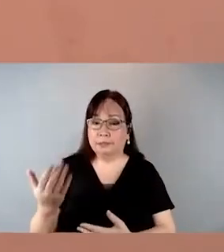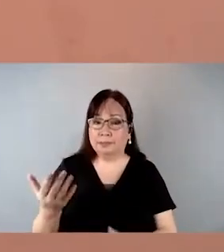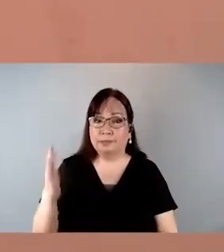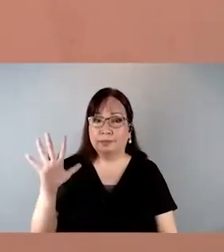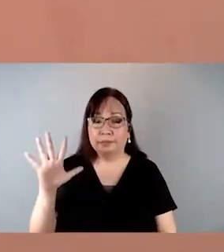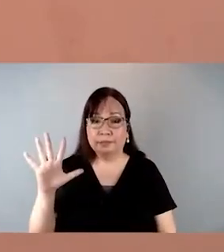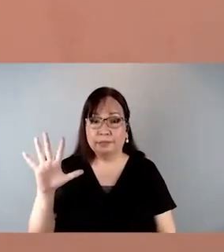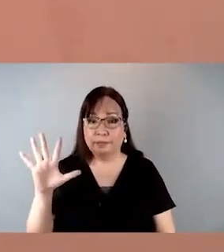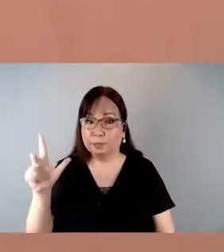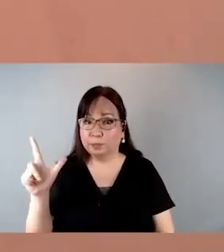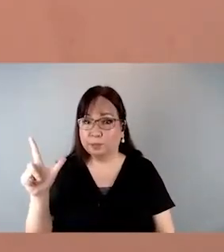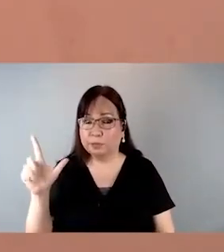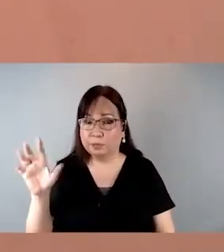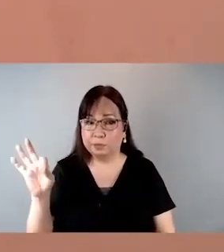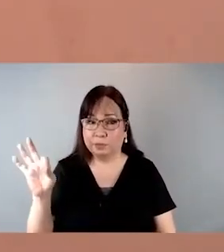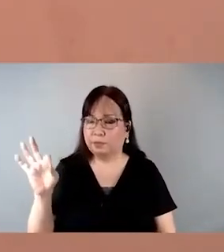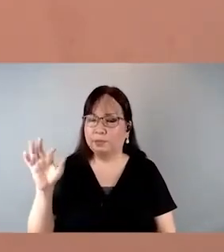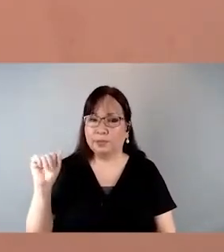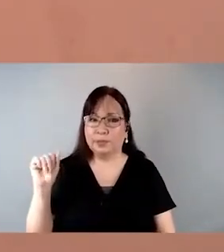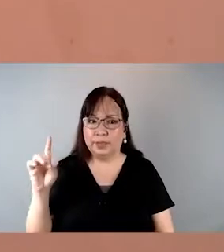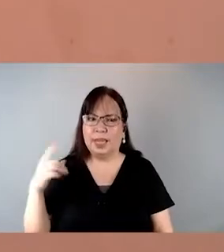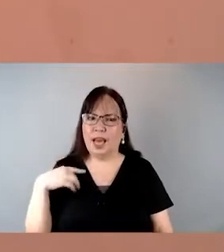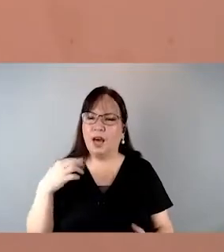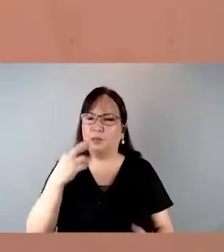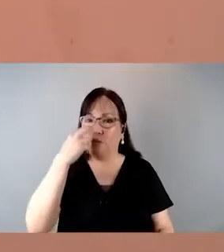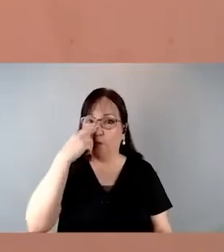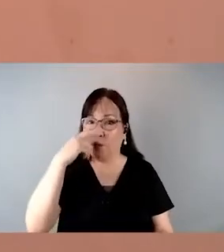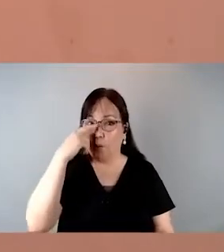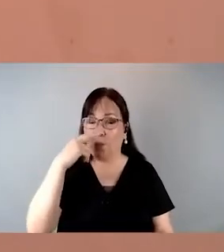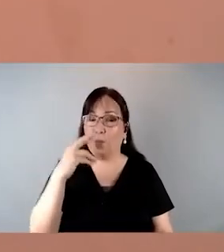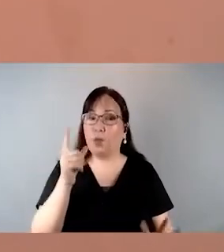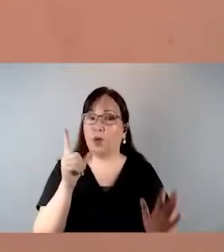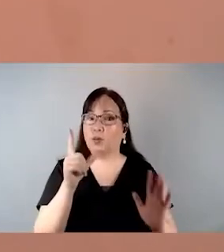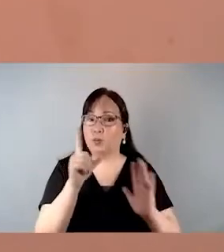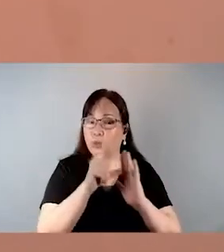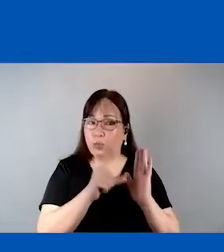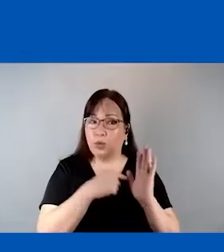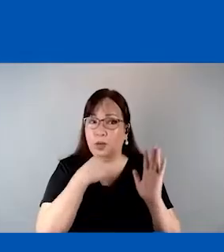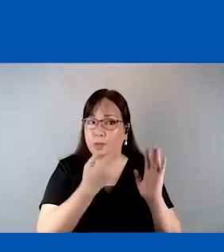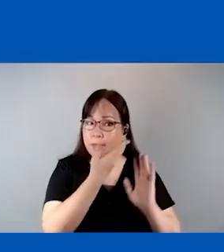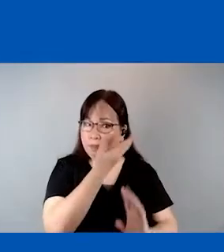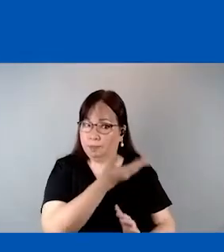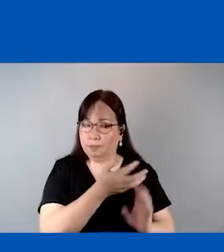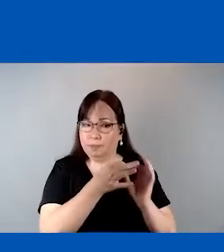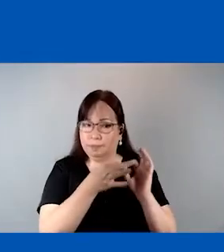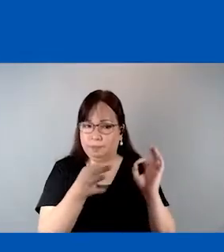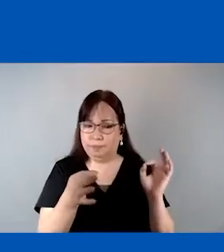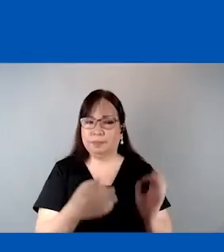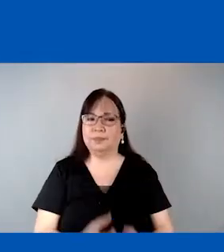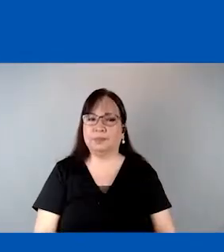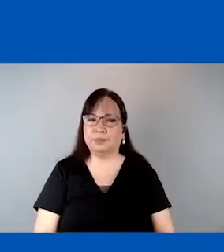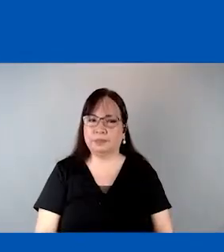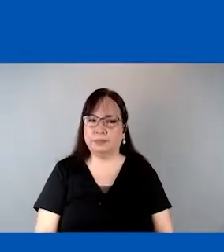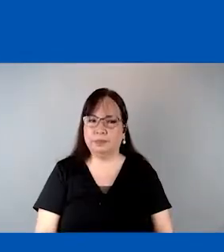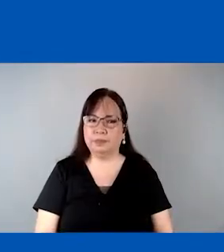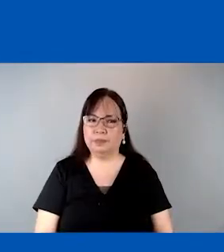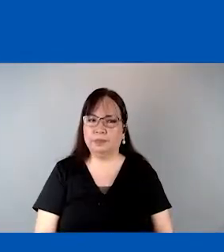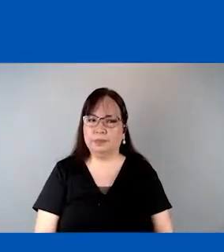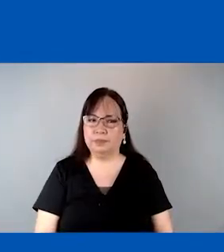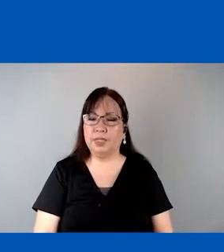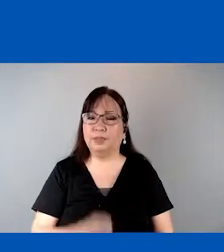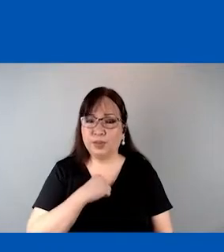AD, there was Roman law's scripture which declared, in Latin, Ius vitae acinecis.